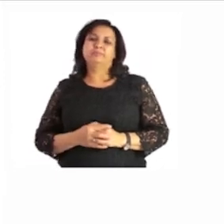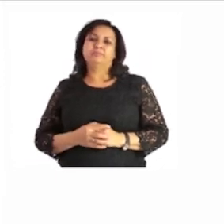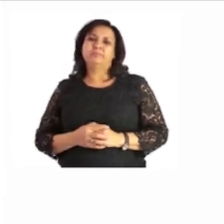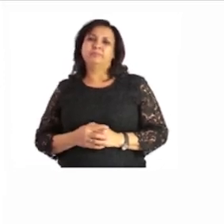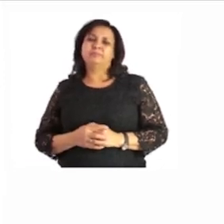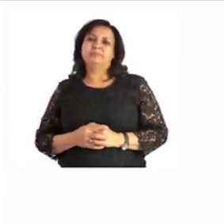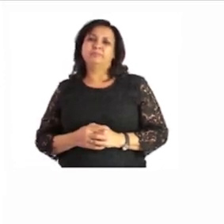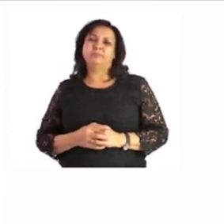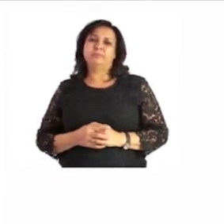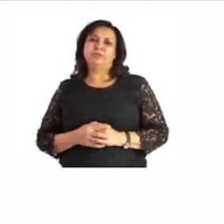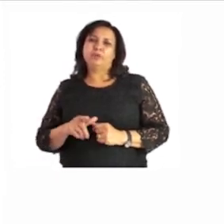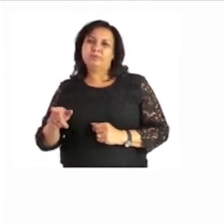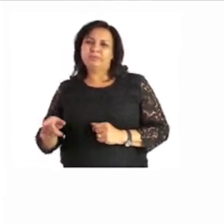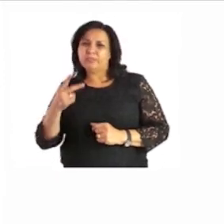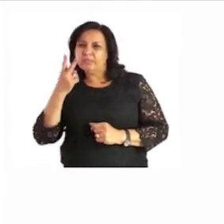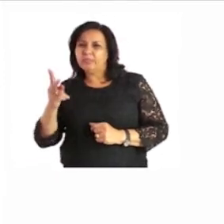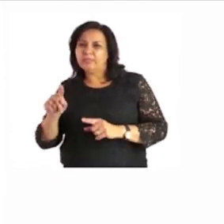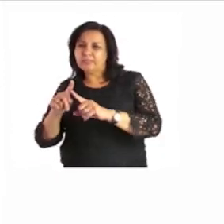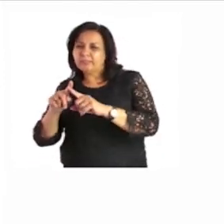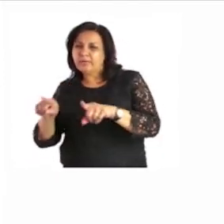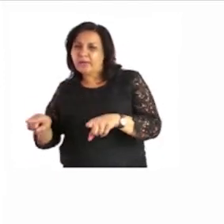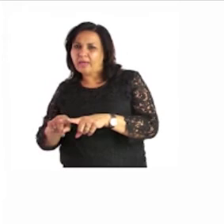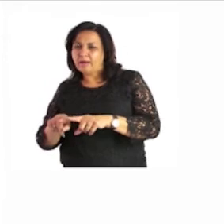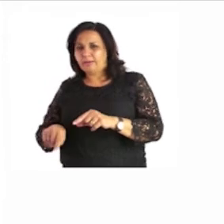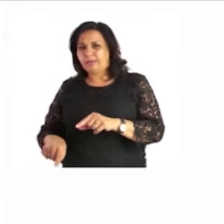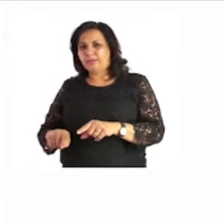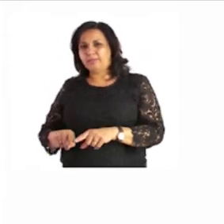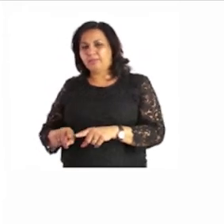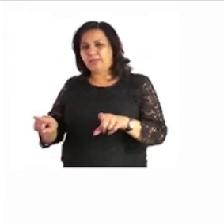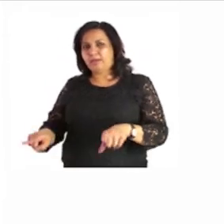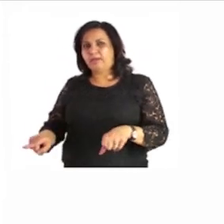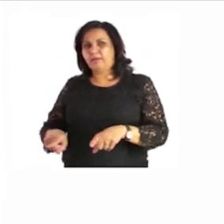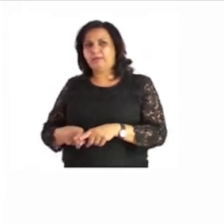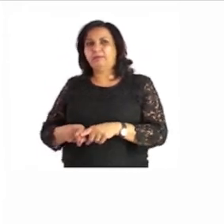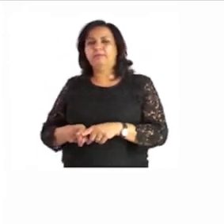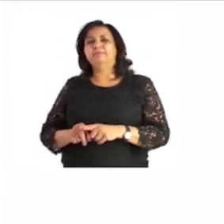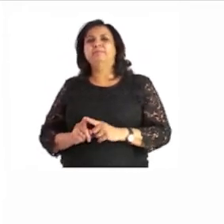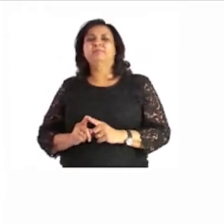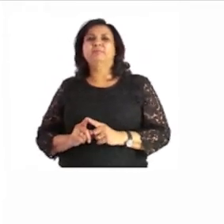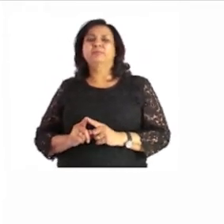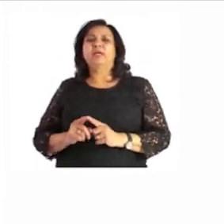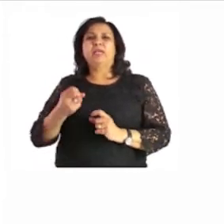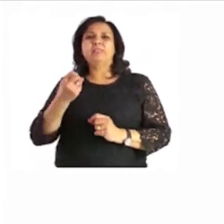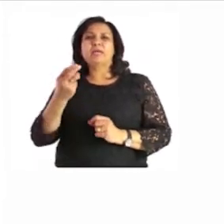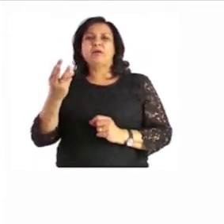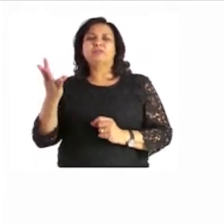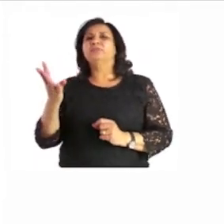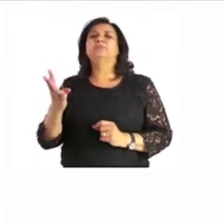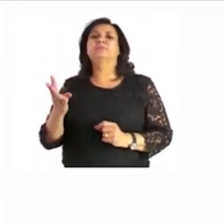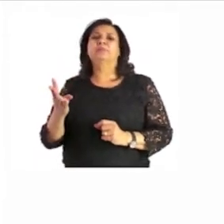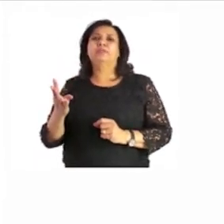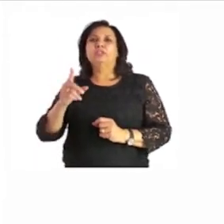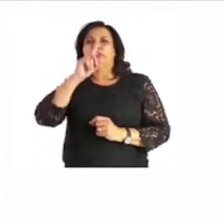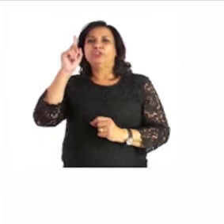and next to the rectangles you are correct you can start counting so i will help you with the triangles let's see